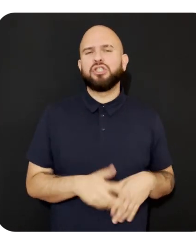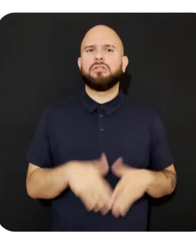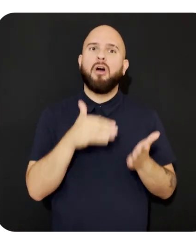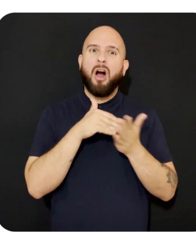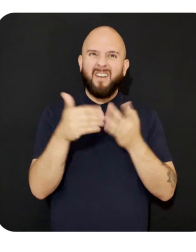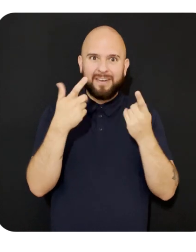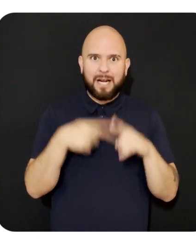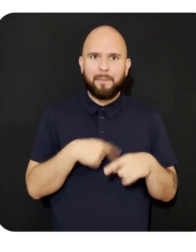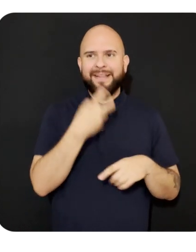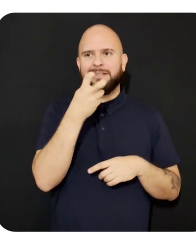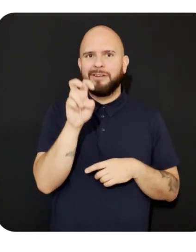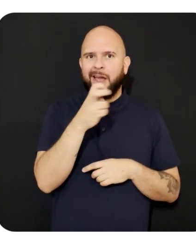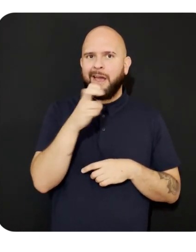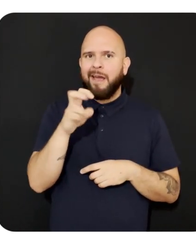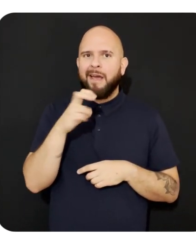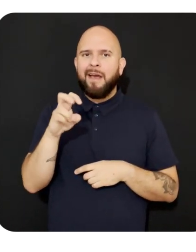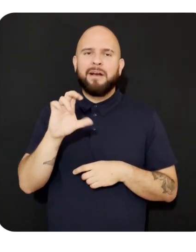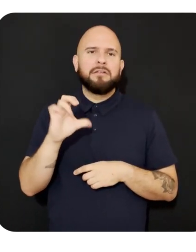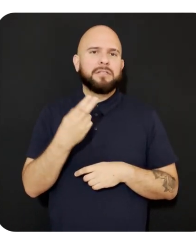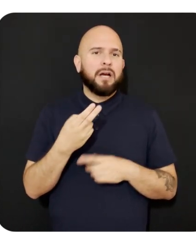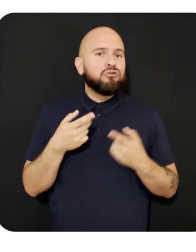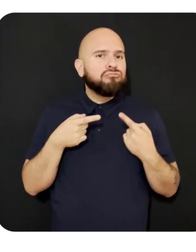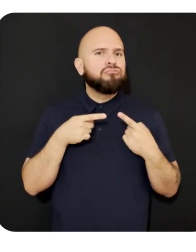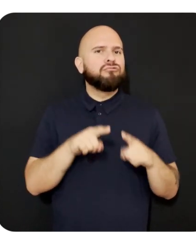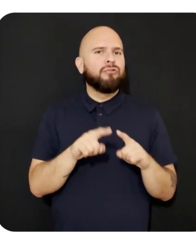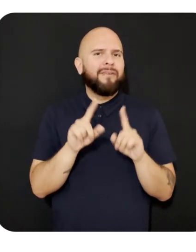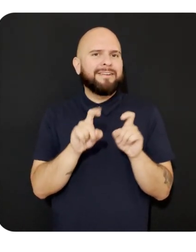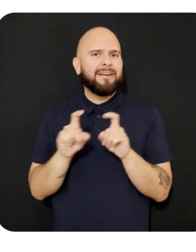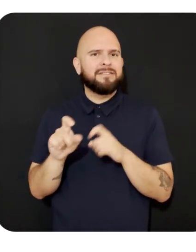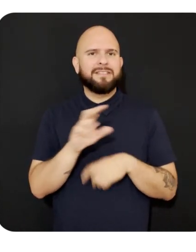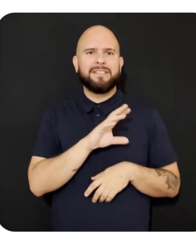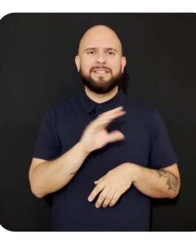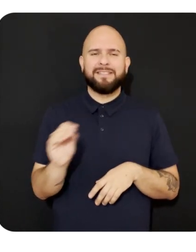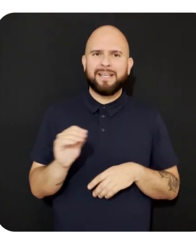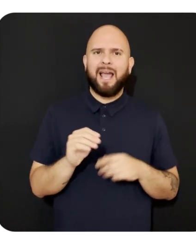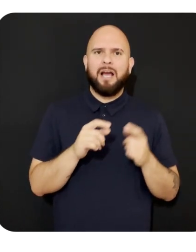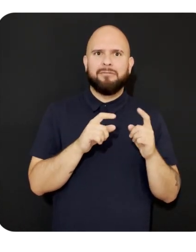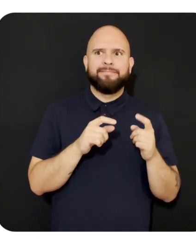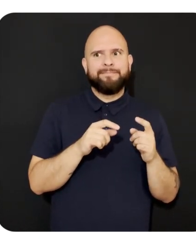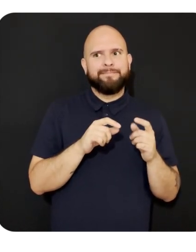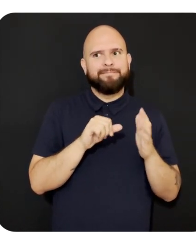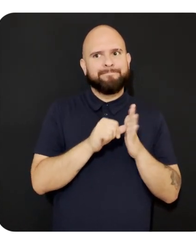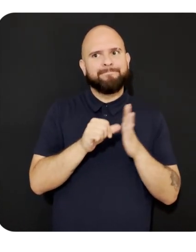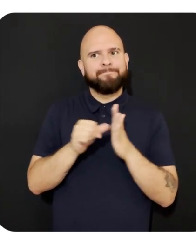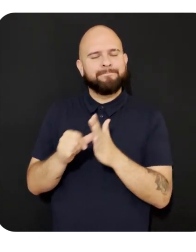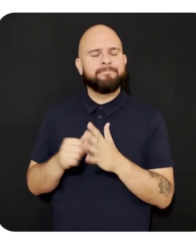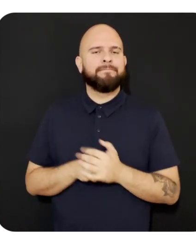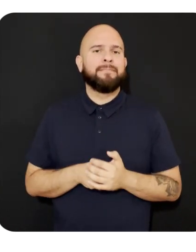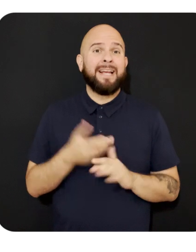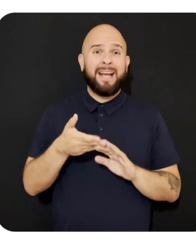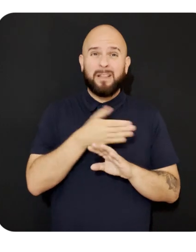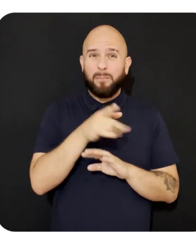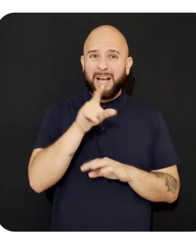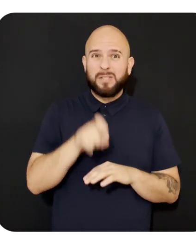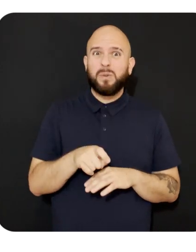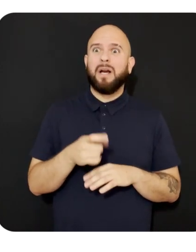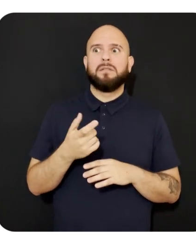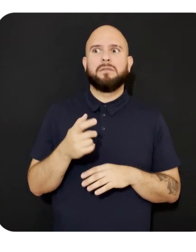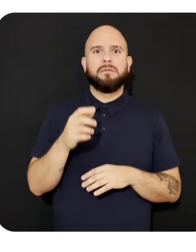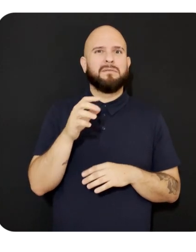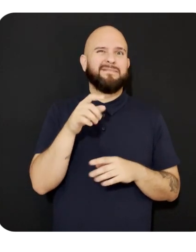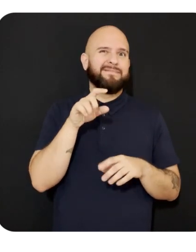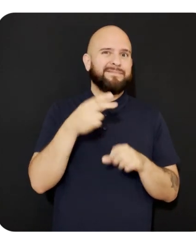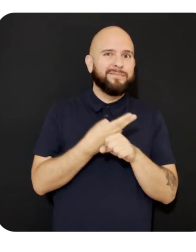changing release channels during testing and iterations. And in the past, you had to do this in the web or the mobile app.